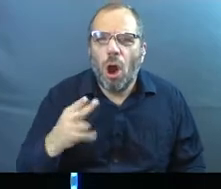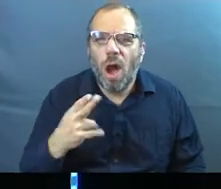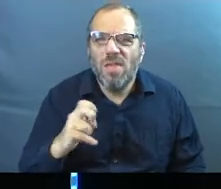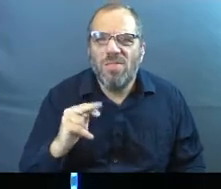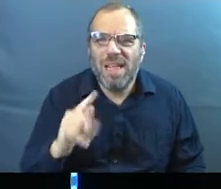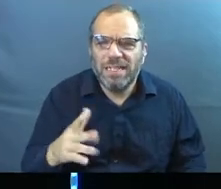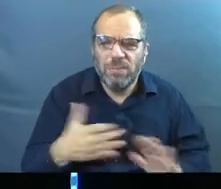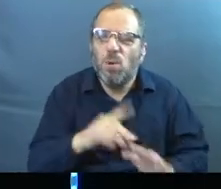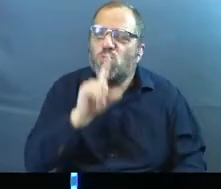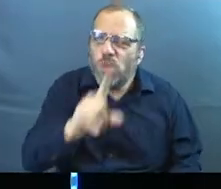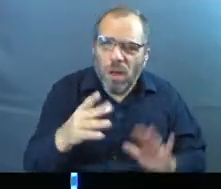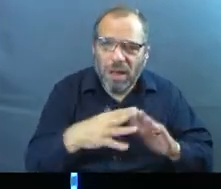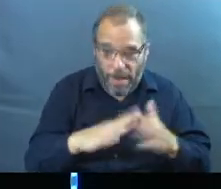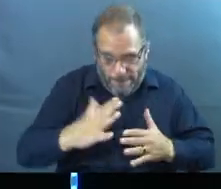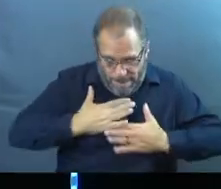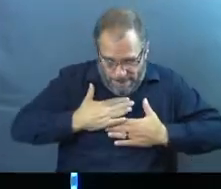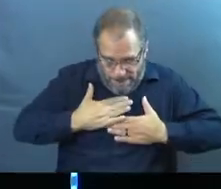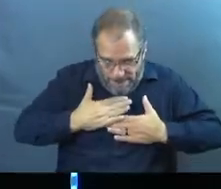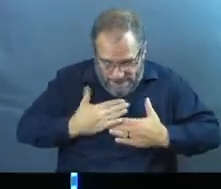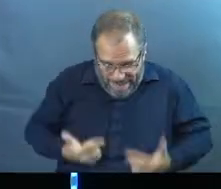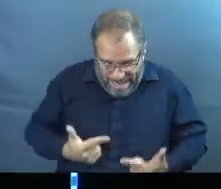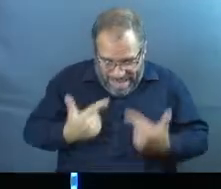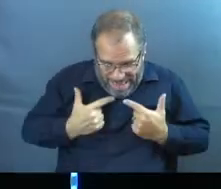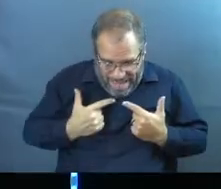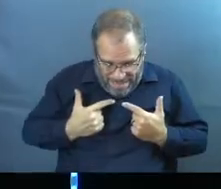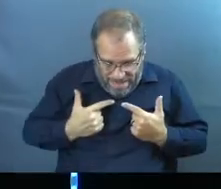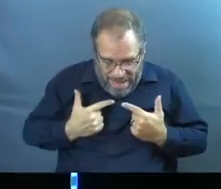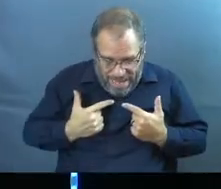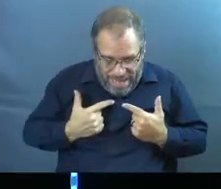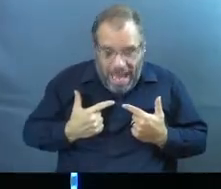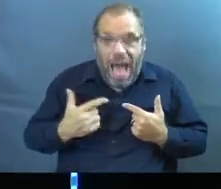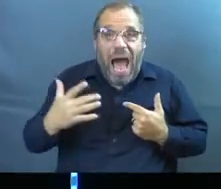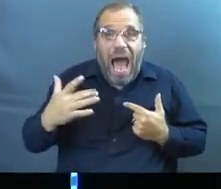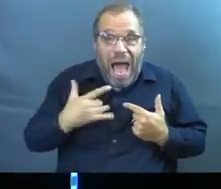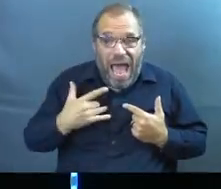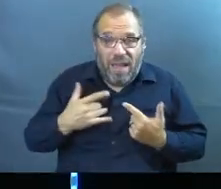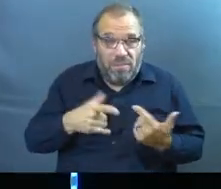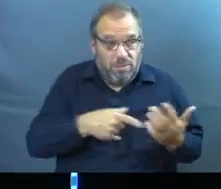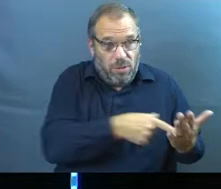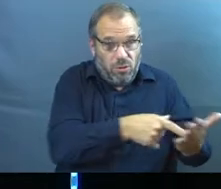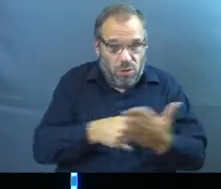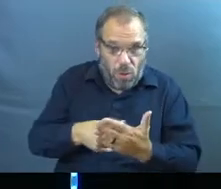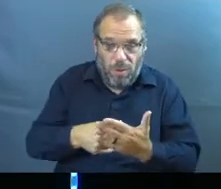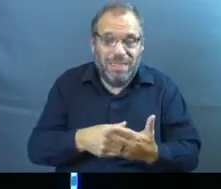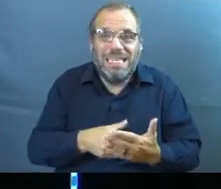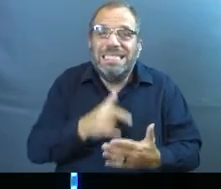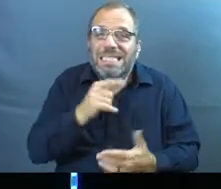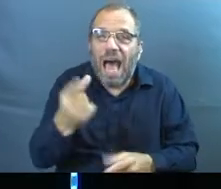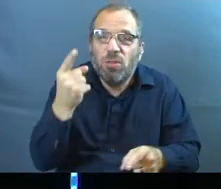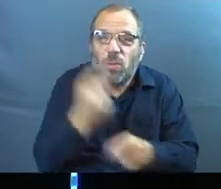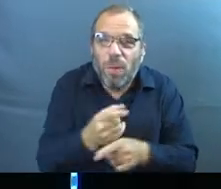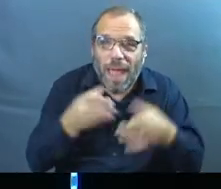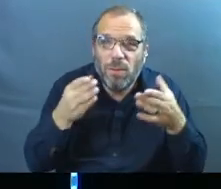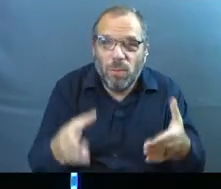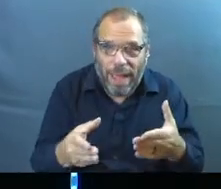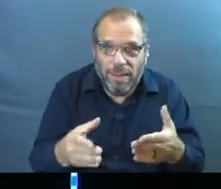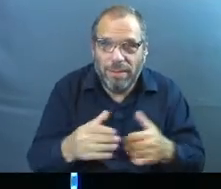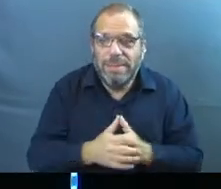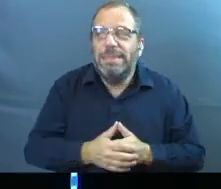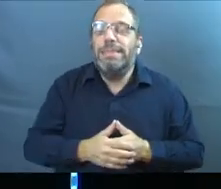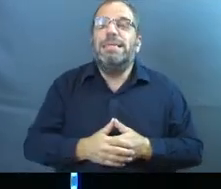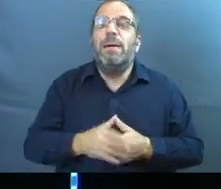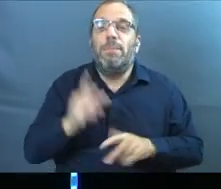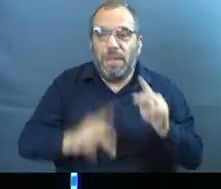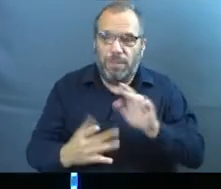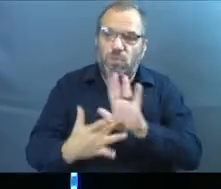look like? Because I don't know about you guys, but in my life a lot, I've either done or been shown from others what it's not supposed to look like. Amen? People